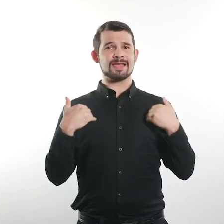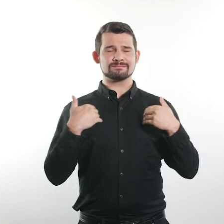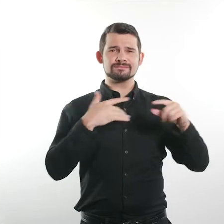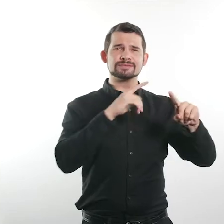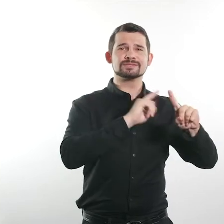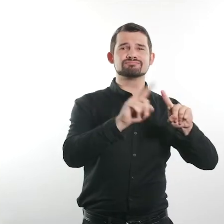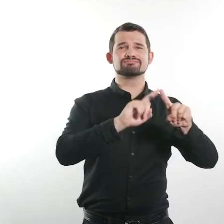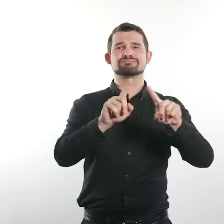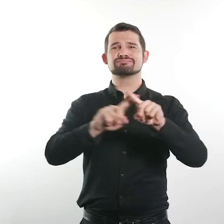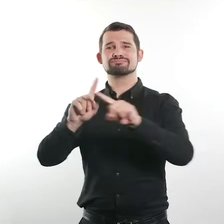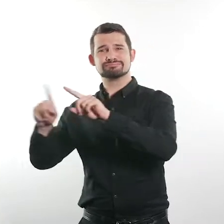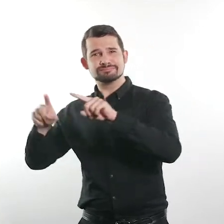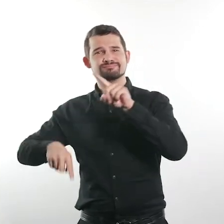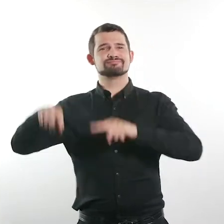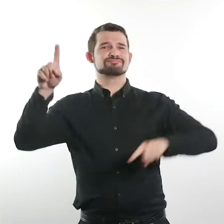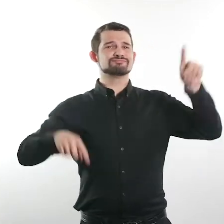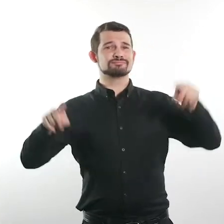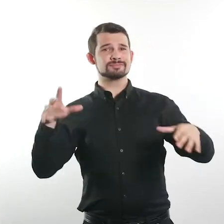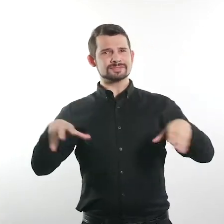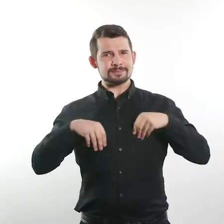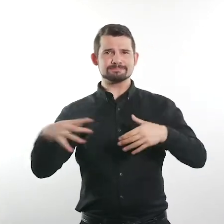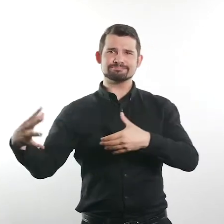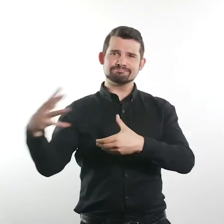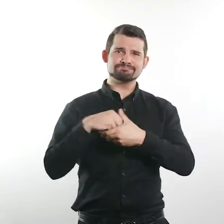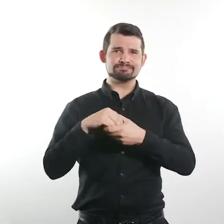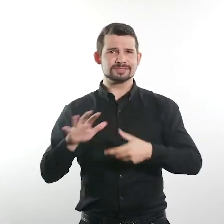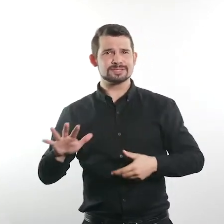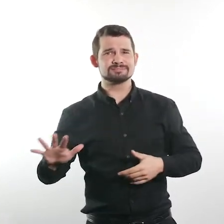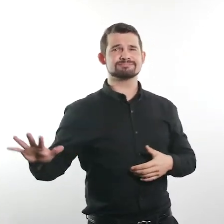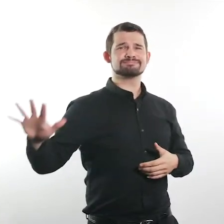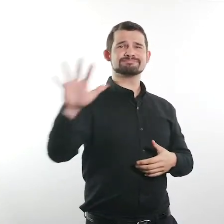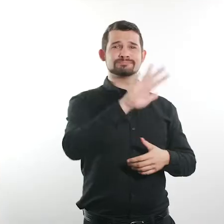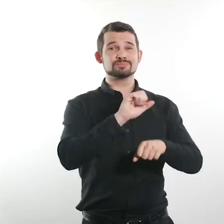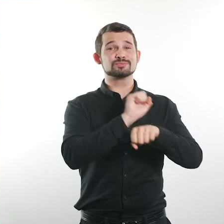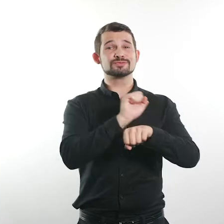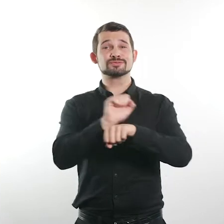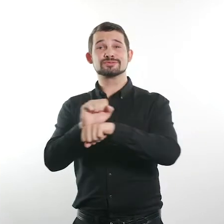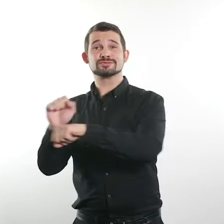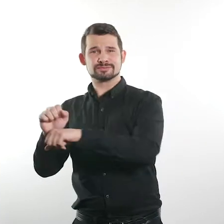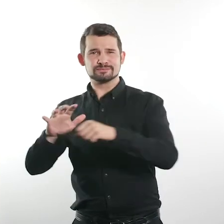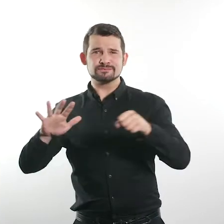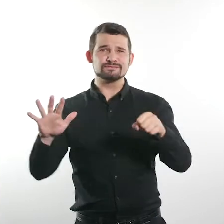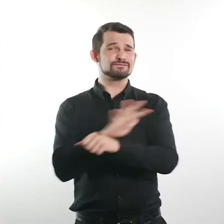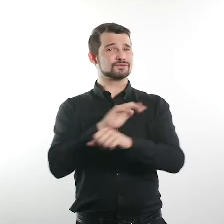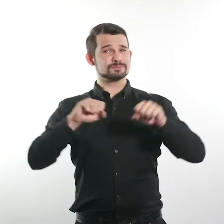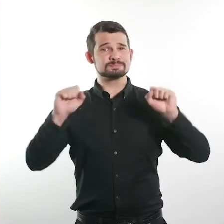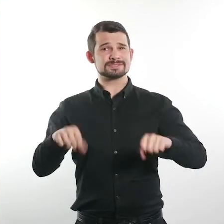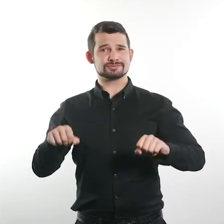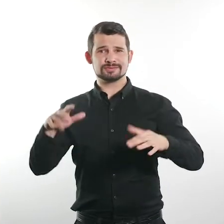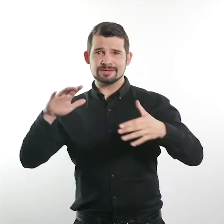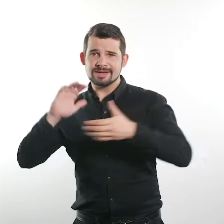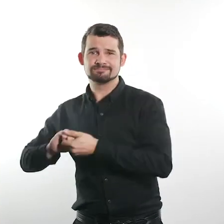can be included, can be valued, where differences are embraced and that we can,